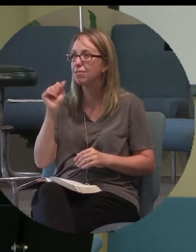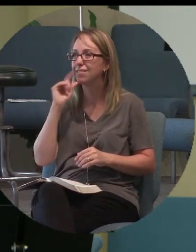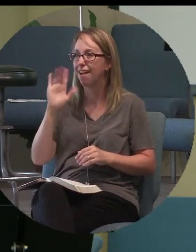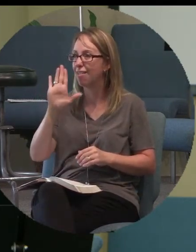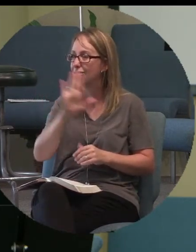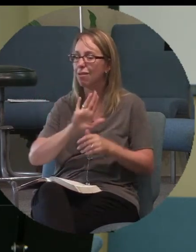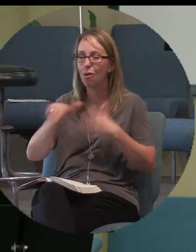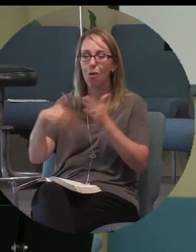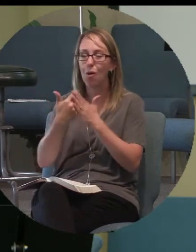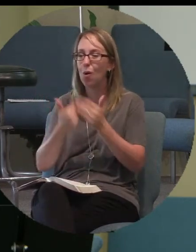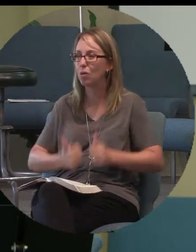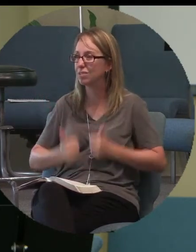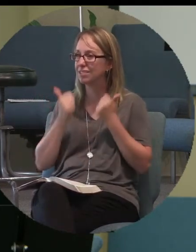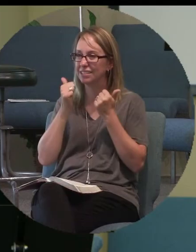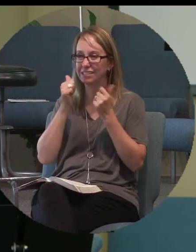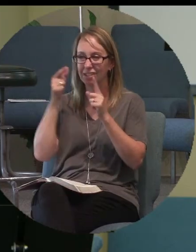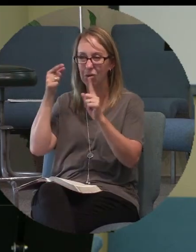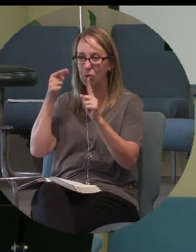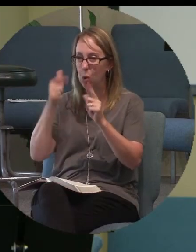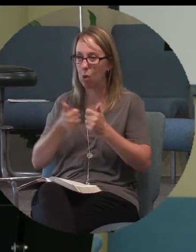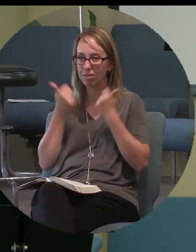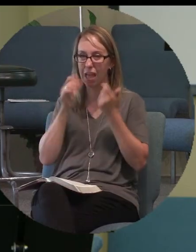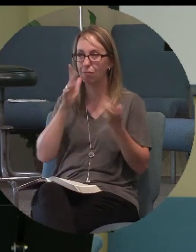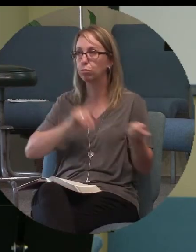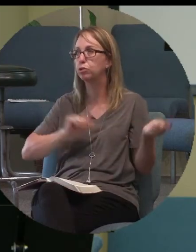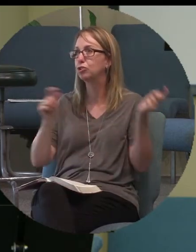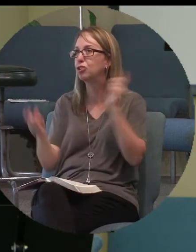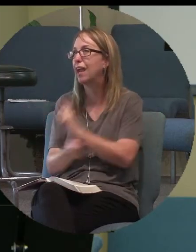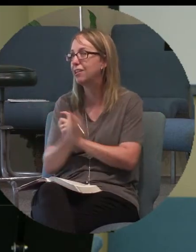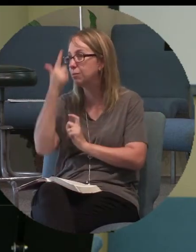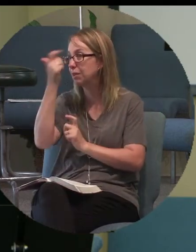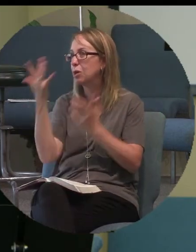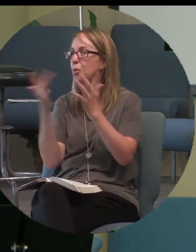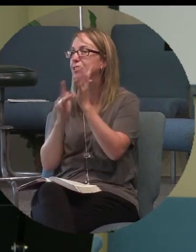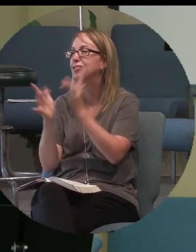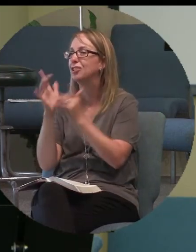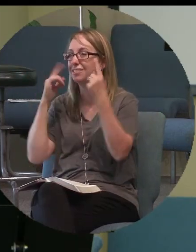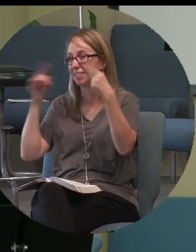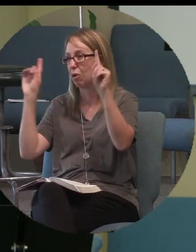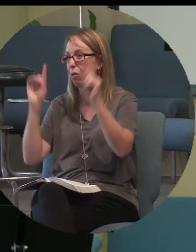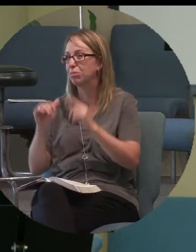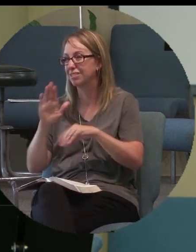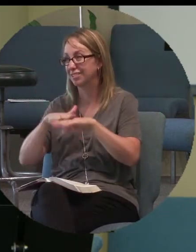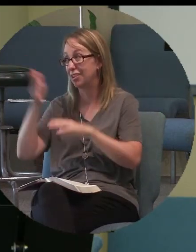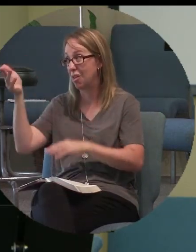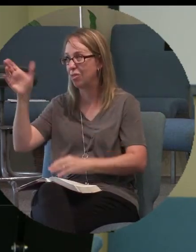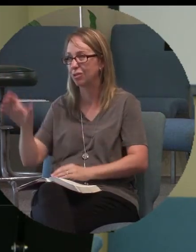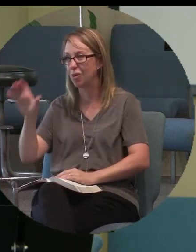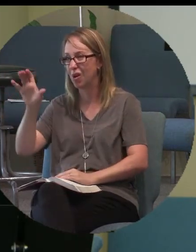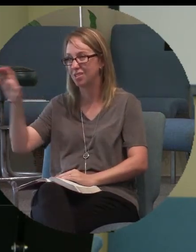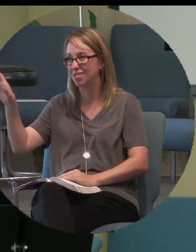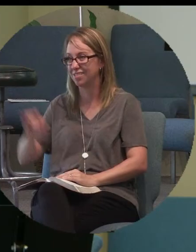Their whole existence would change because of what Jesus accomplished on the cross